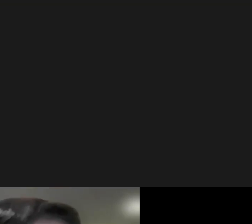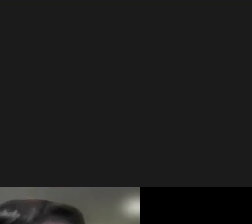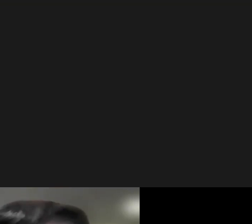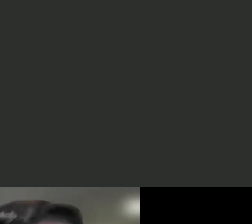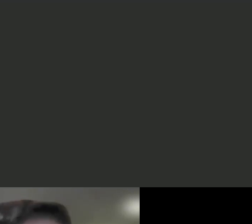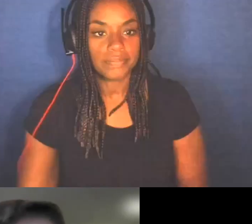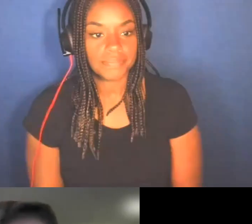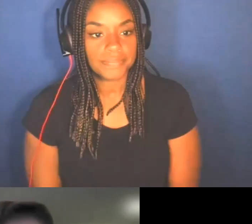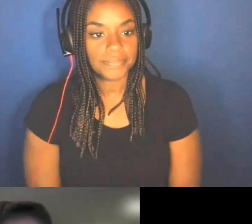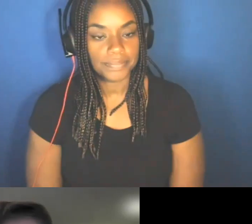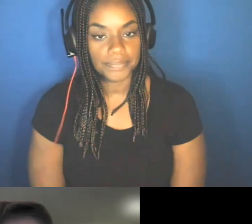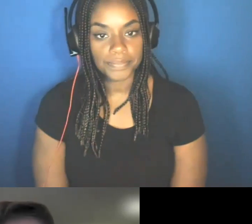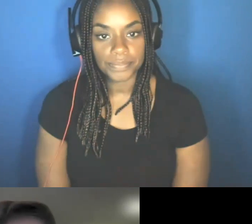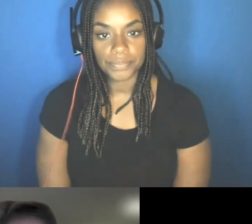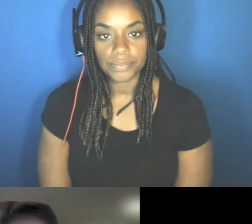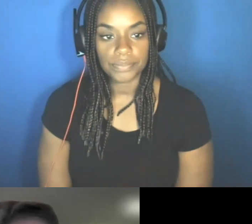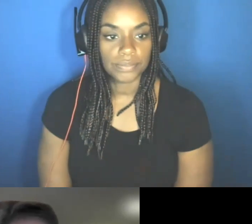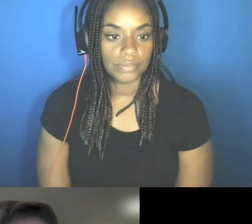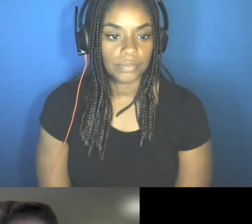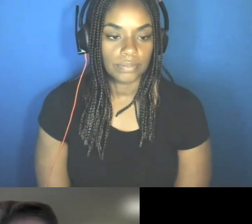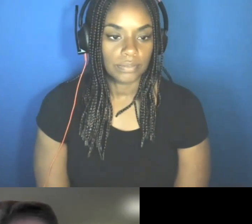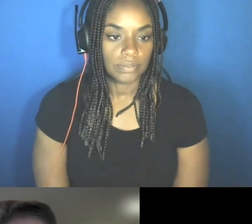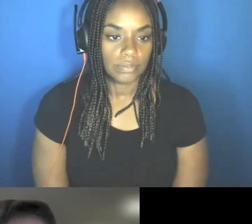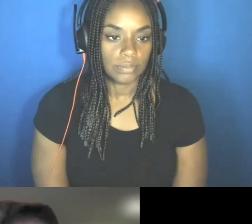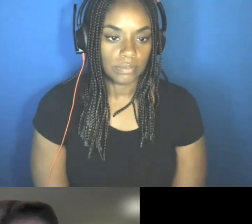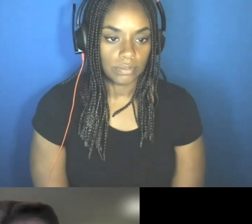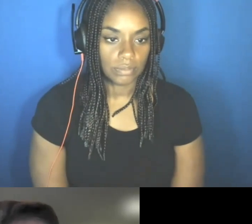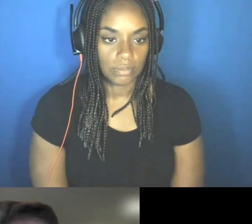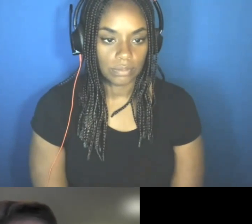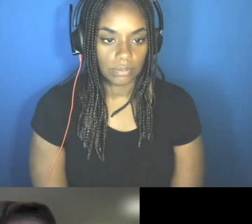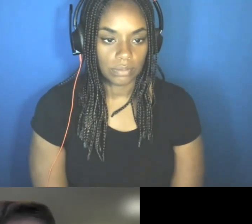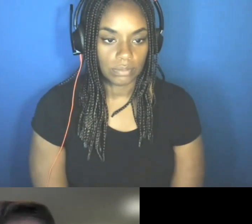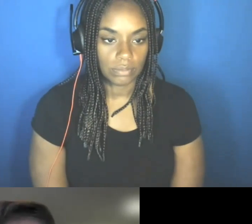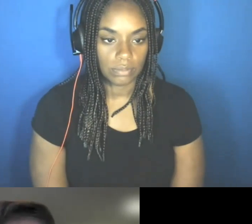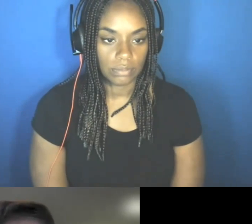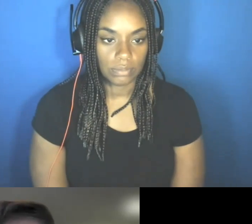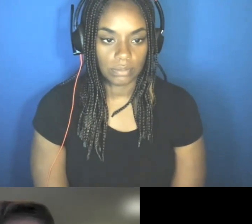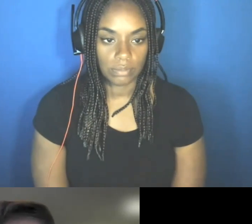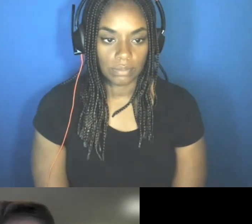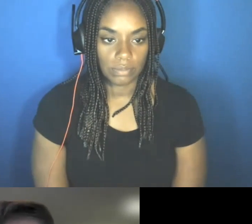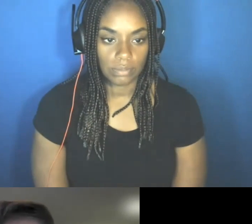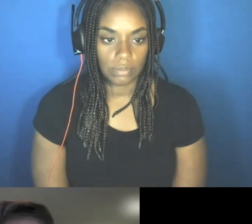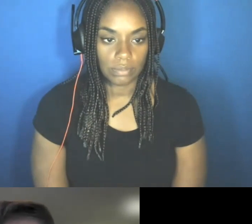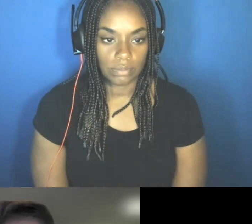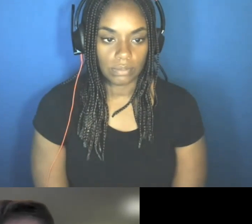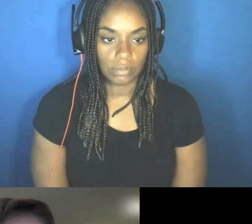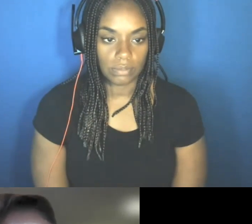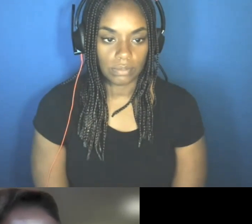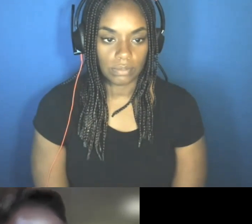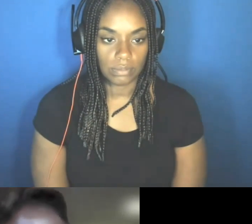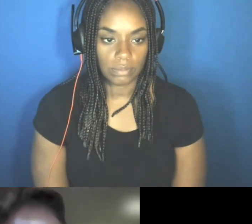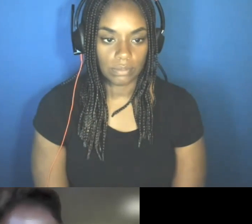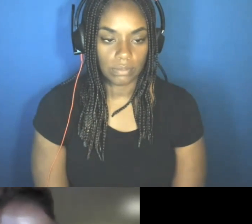a few more minutes to, um, talk a little bit more about COVID and where we are with the pandemic. You know, are we